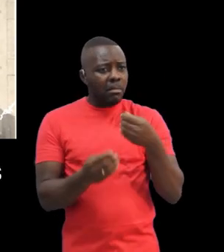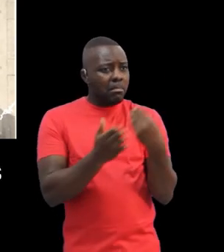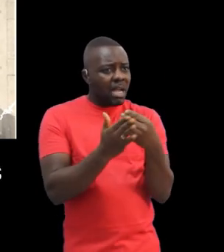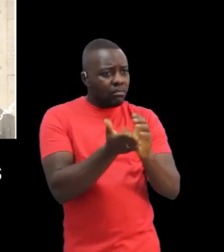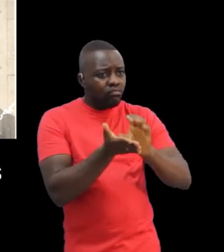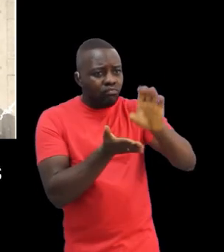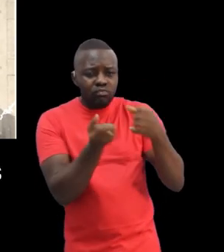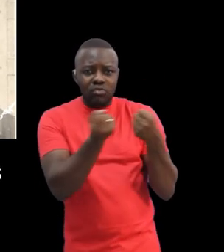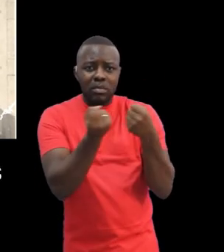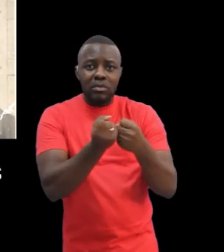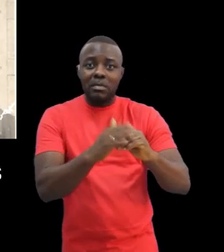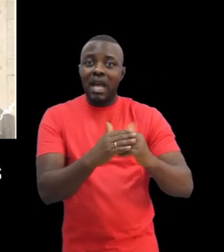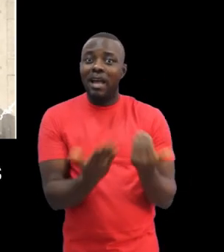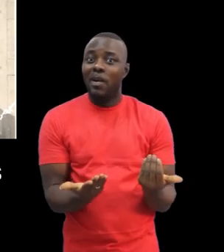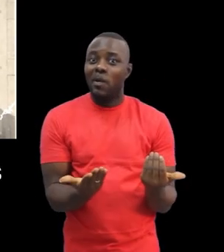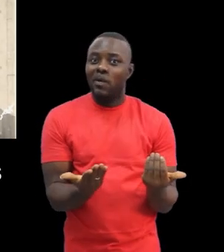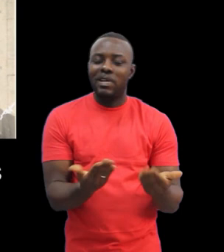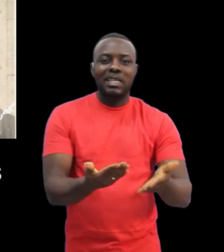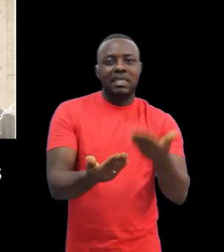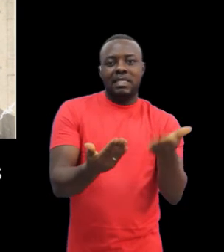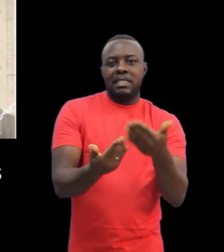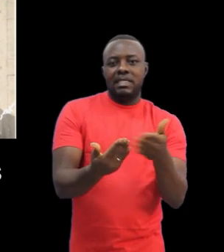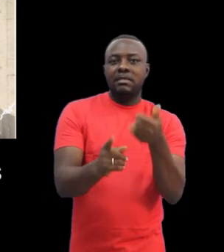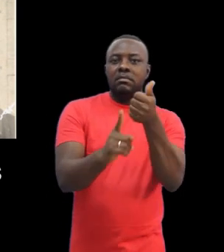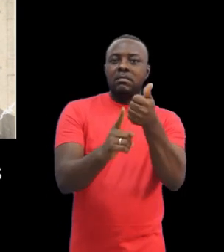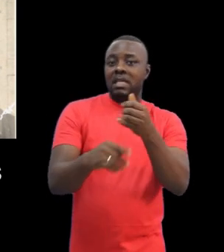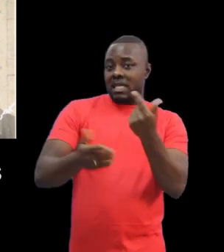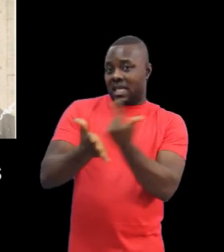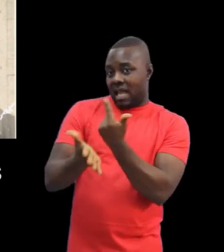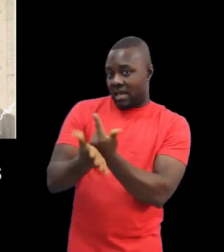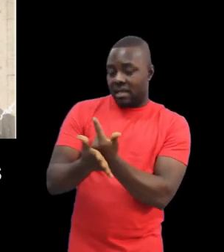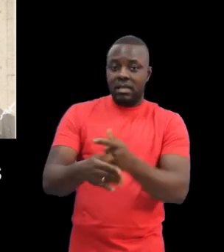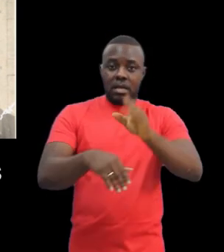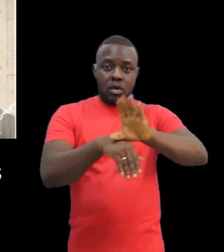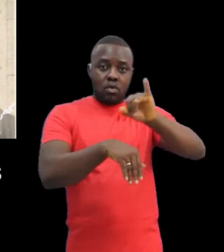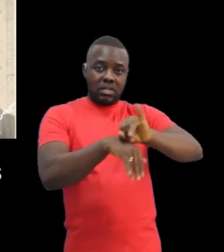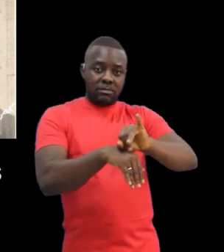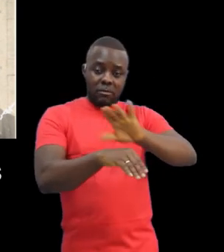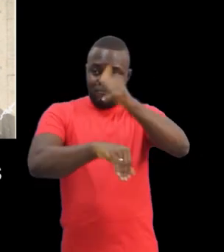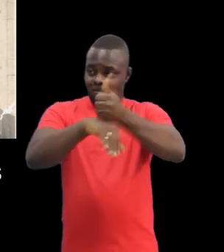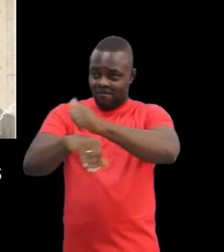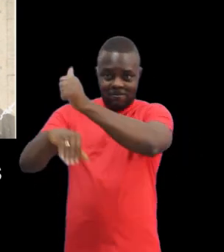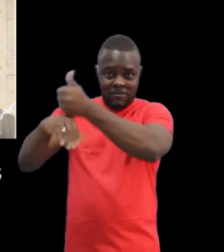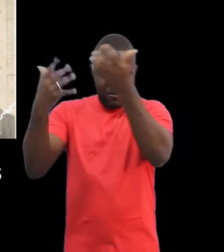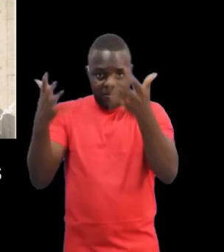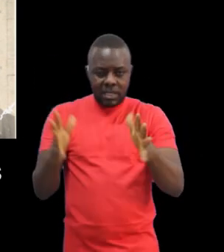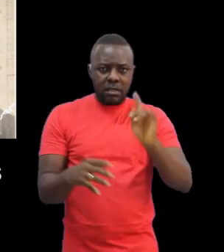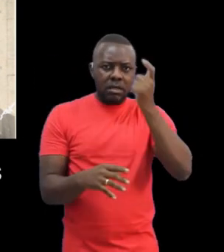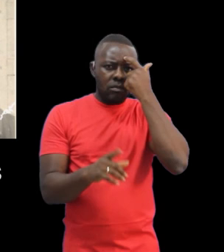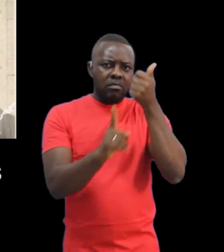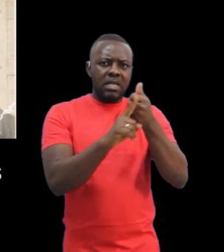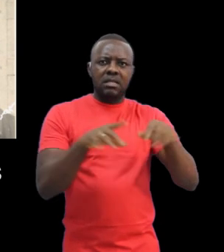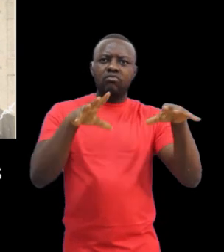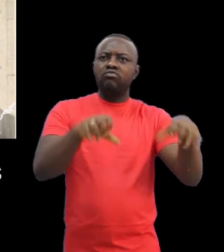number of strategies which mobilized resources to sustain the growth of his African Deaf Education. Early on in Ghana and Avri